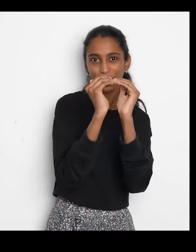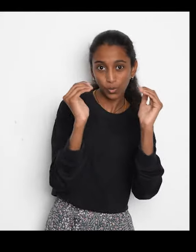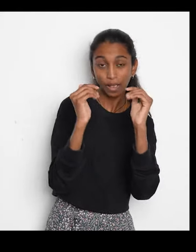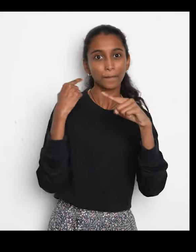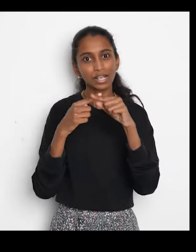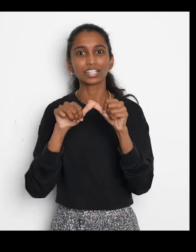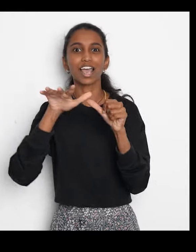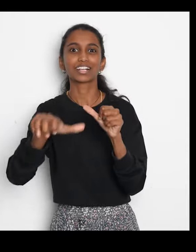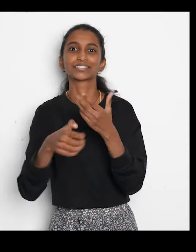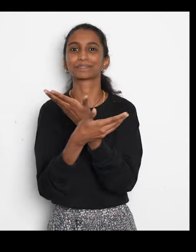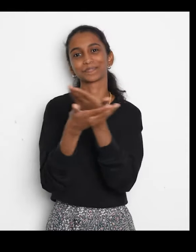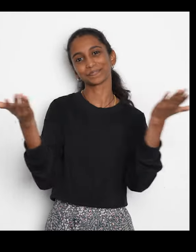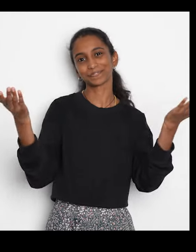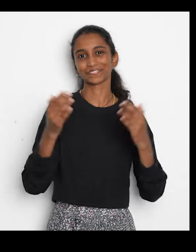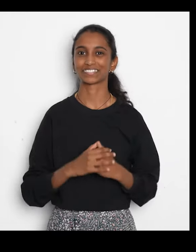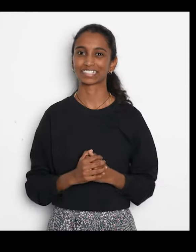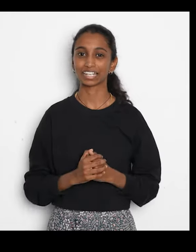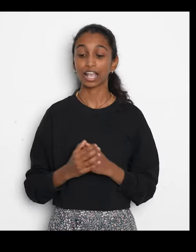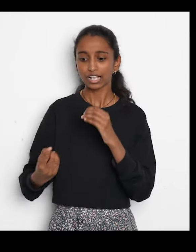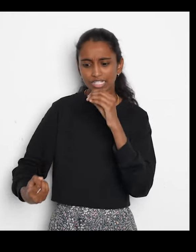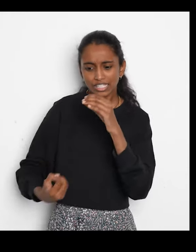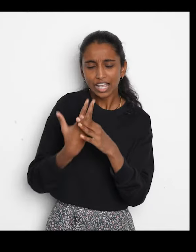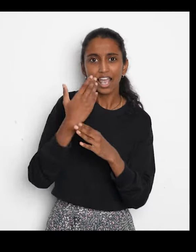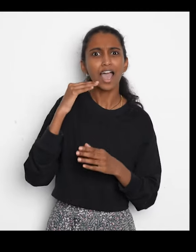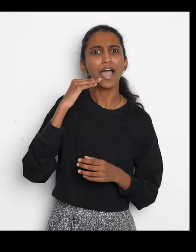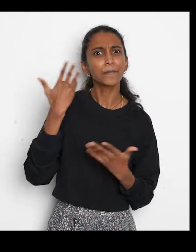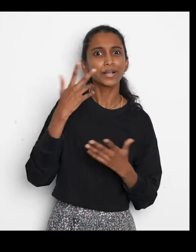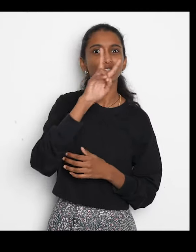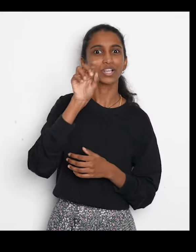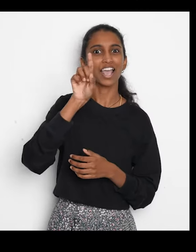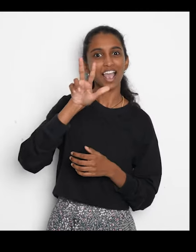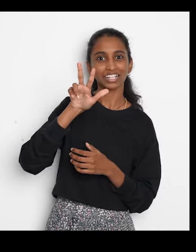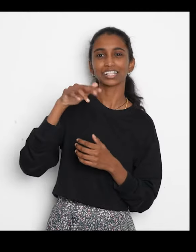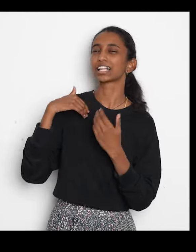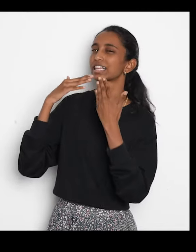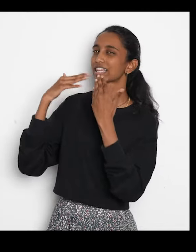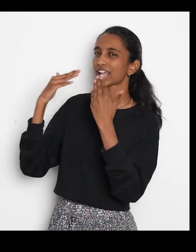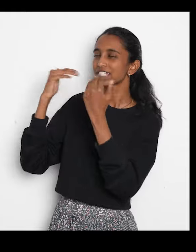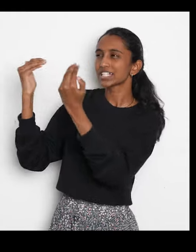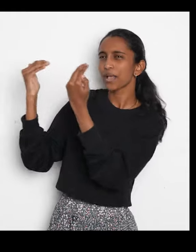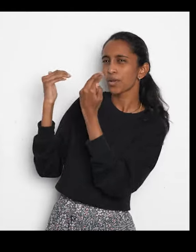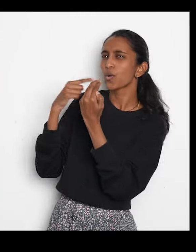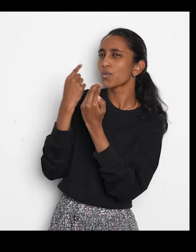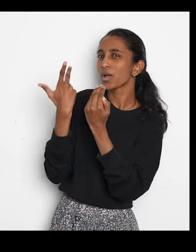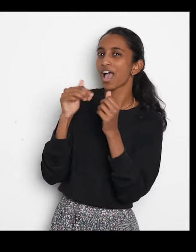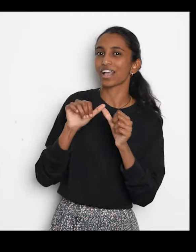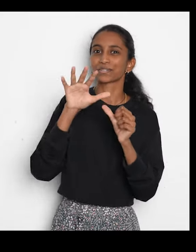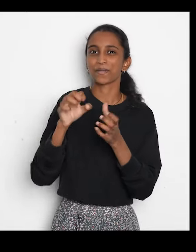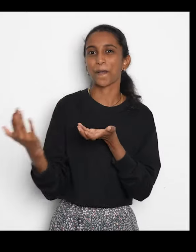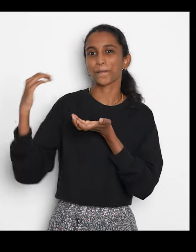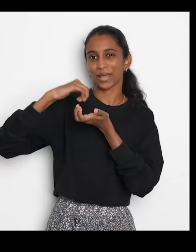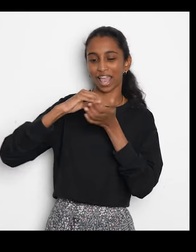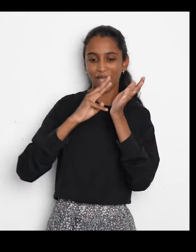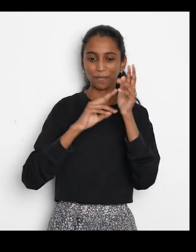and making it accessible to everyone. Since 2018, thanks to the support of our accessibility